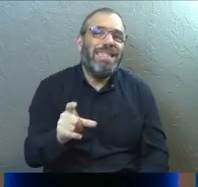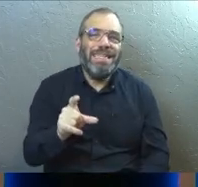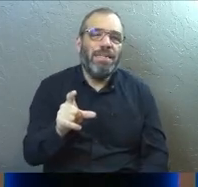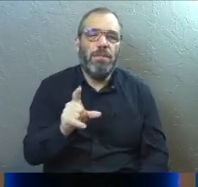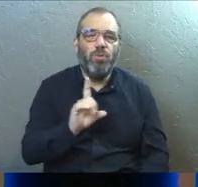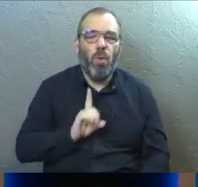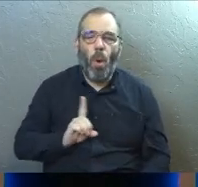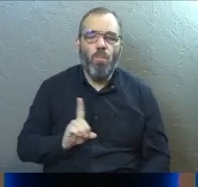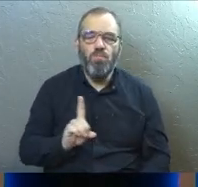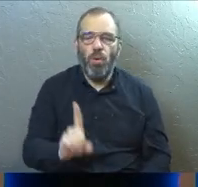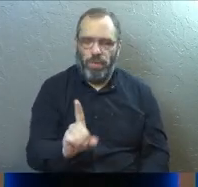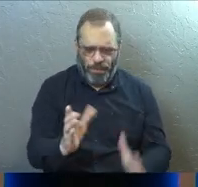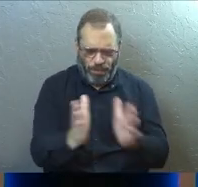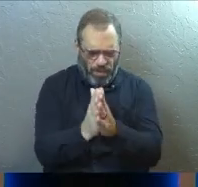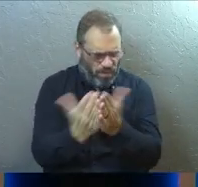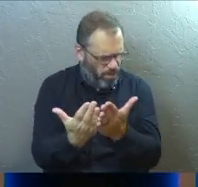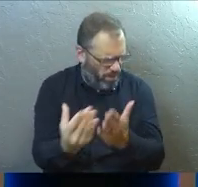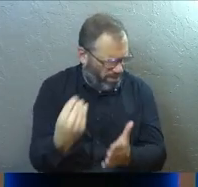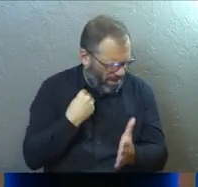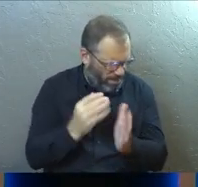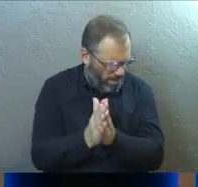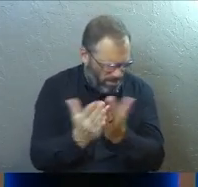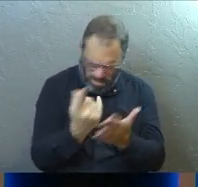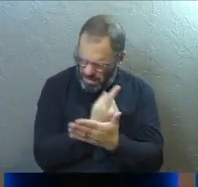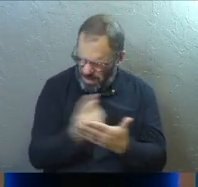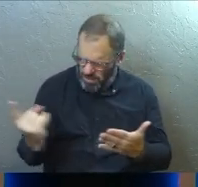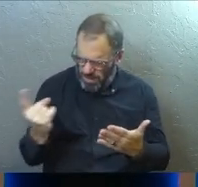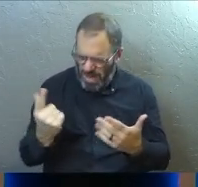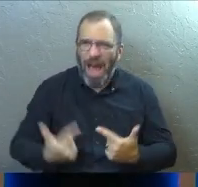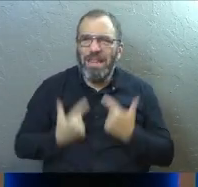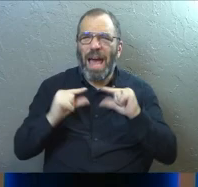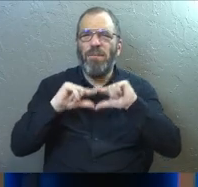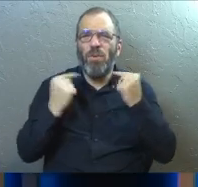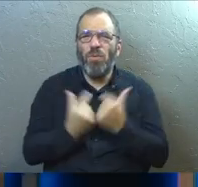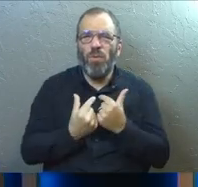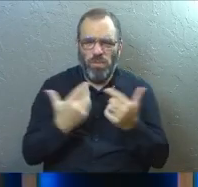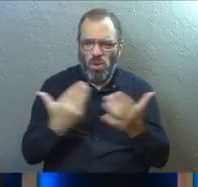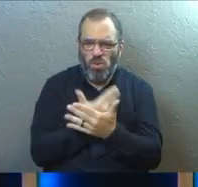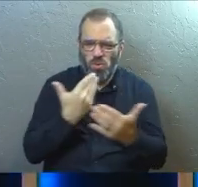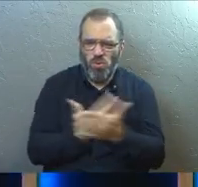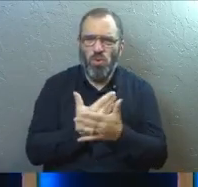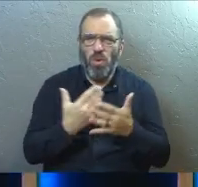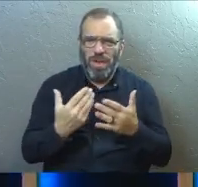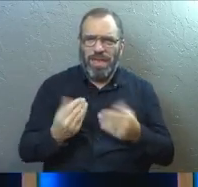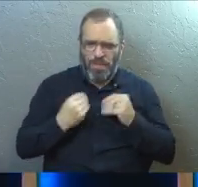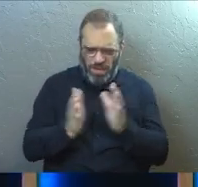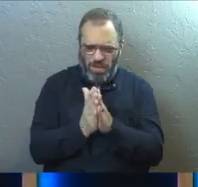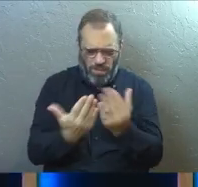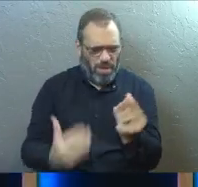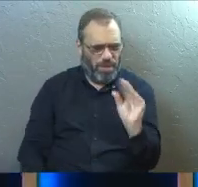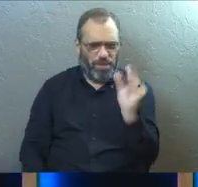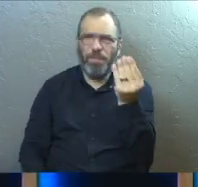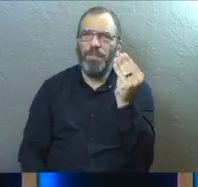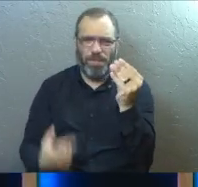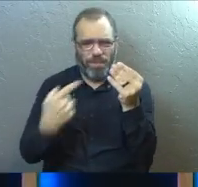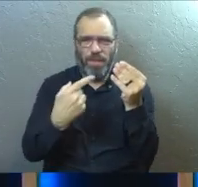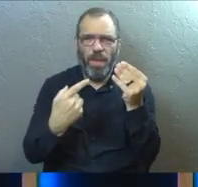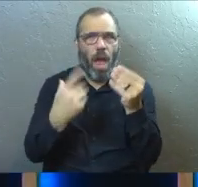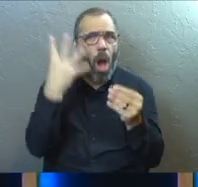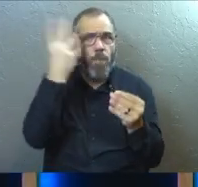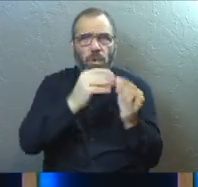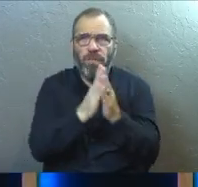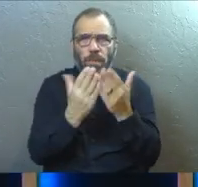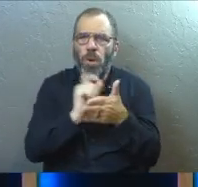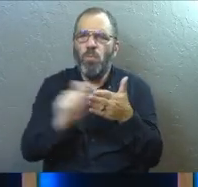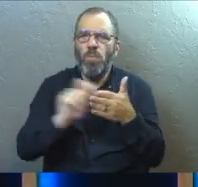to move. There's a book somebody gave me last week. One of our life group leaders here, one of our new life group leaders gave me this book. And a beautiful